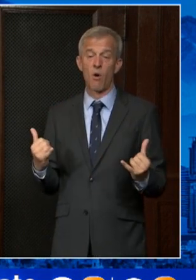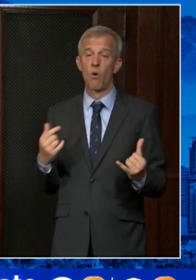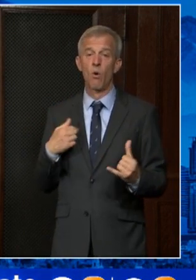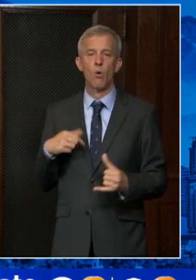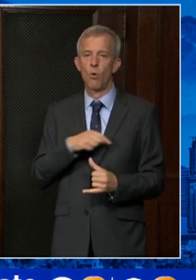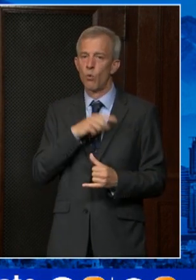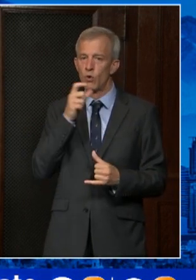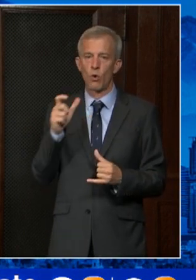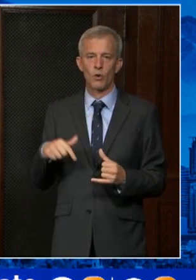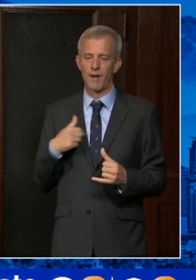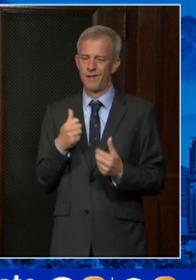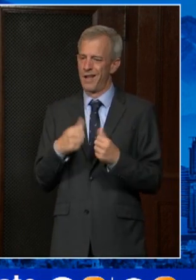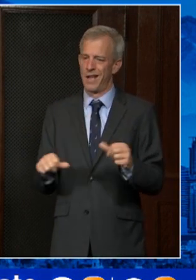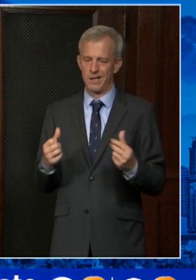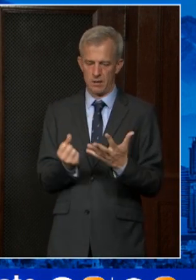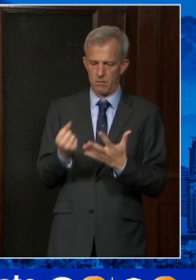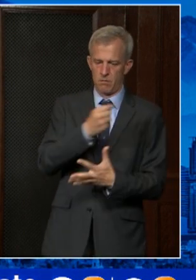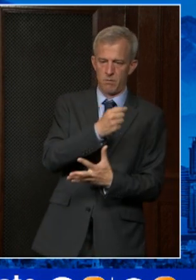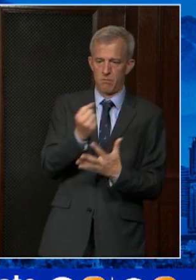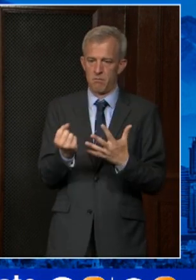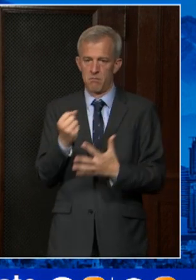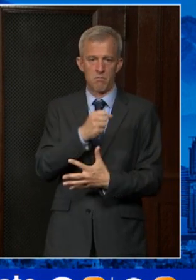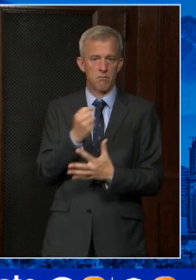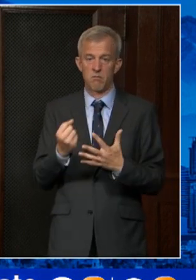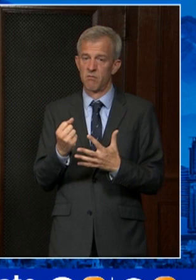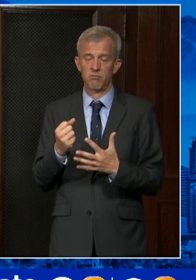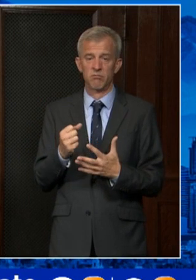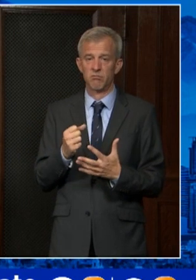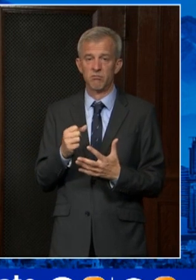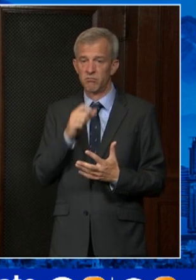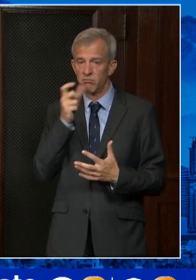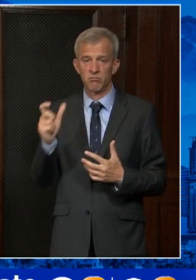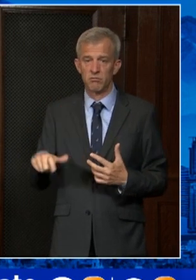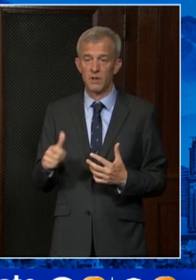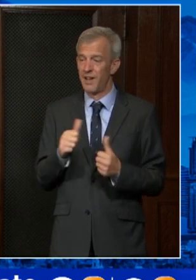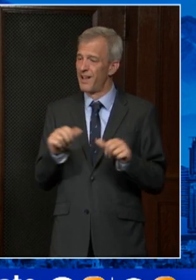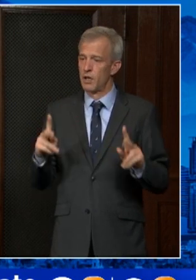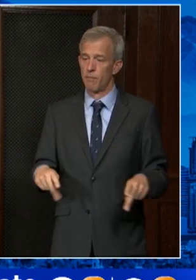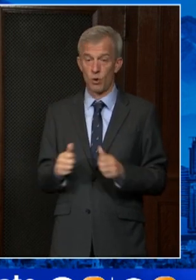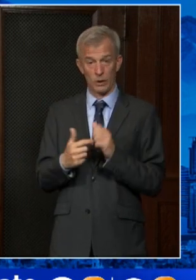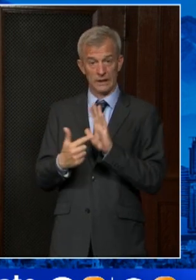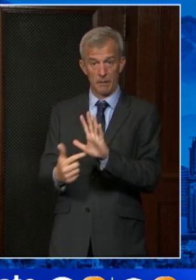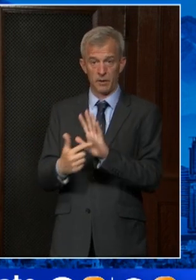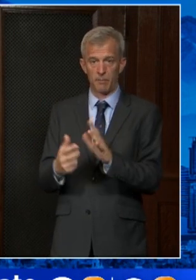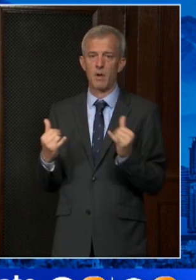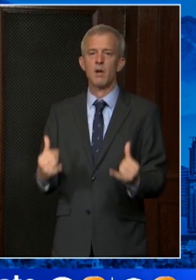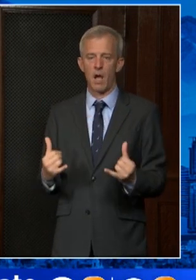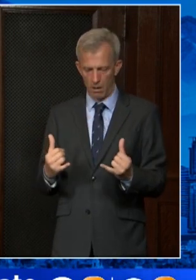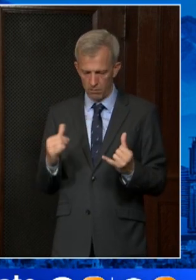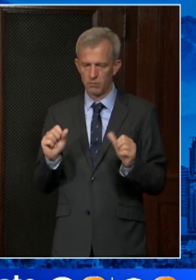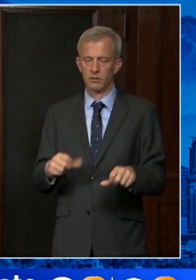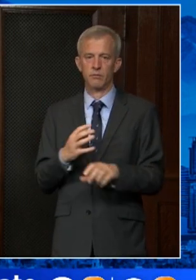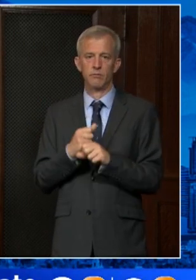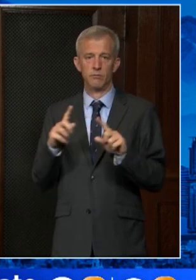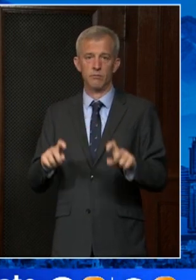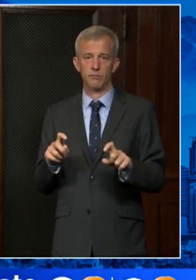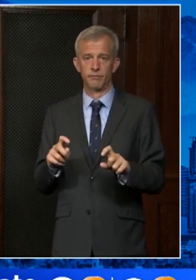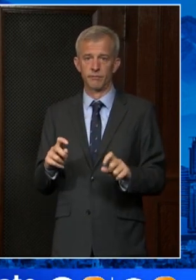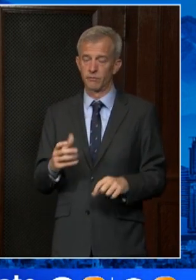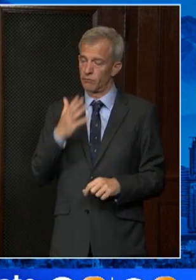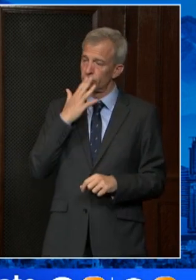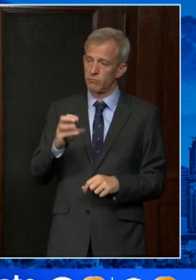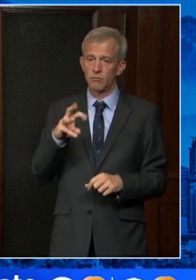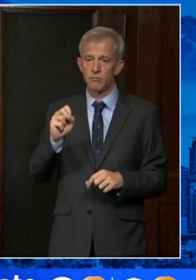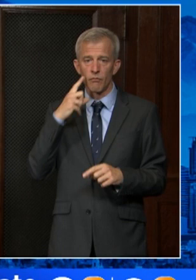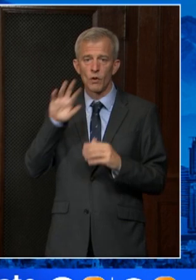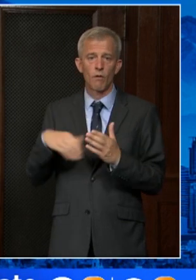have any prioritization. In other words, anybody who qualifies with symptoms can now get a test. It's great news for all of